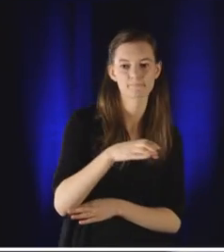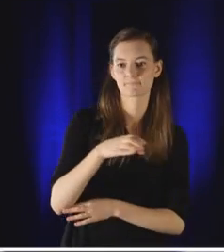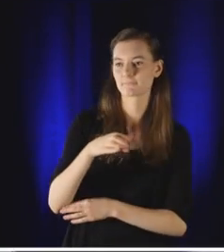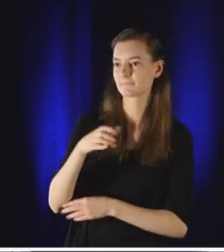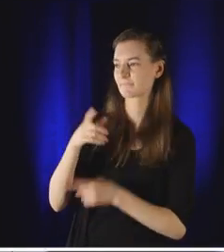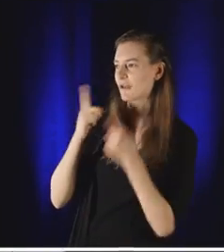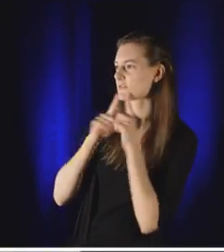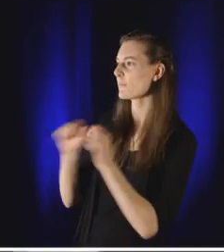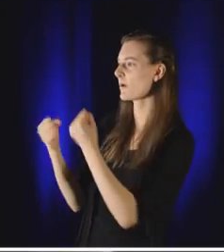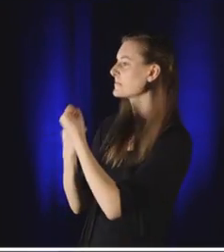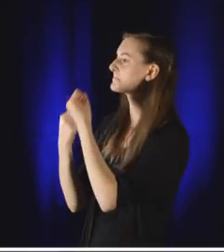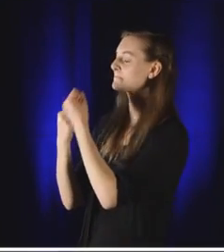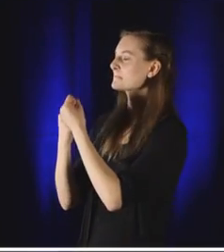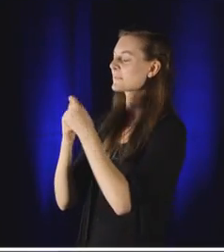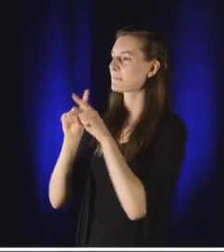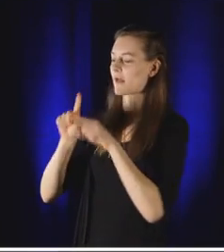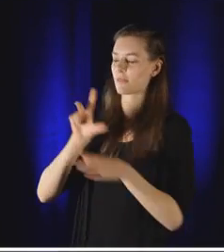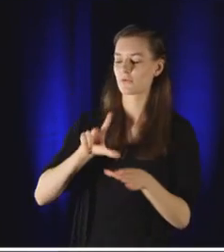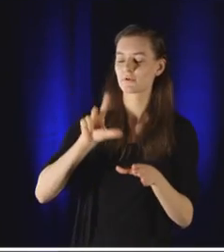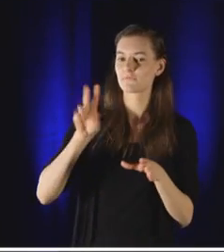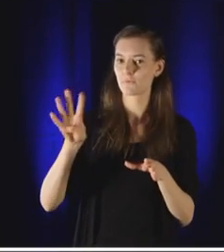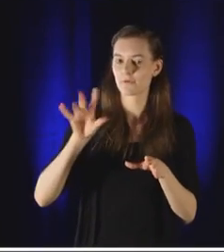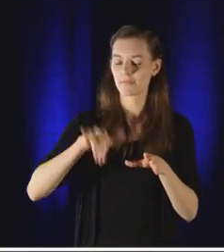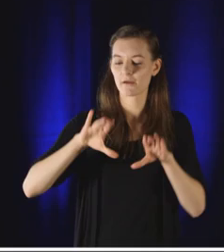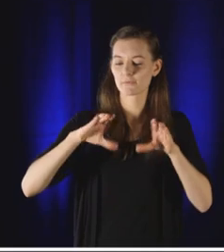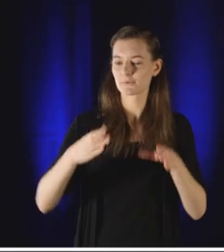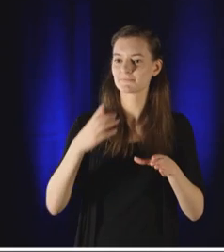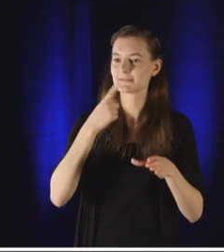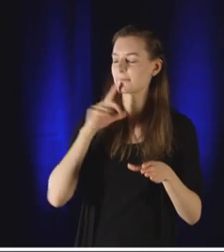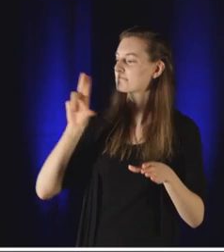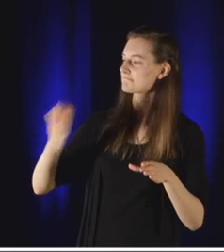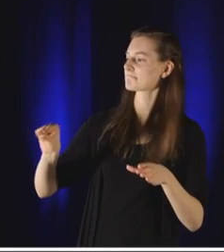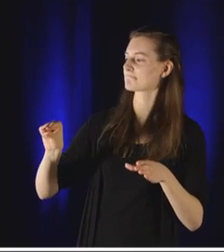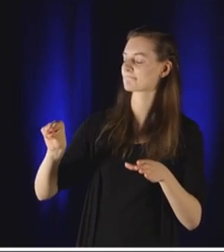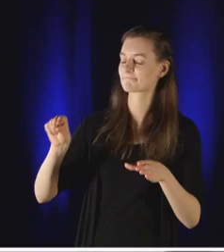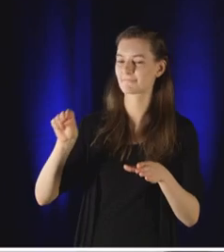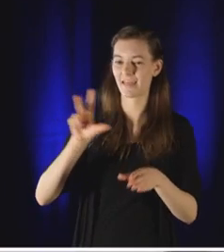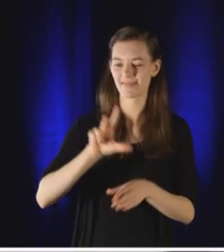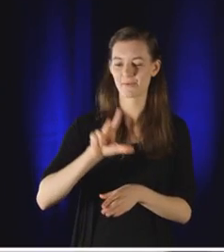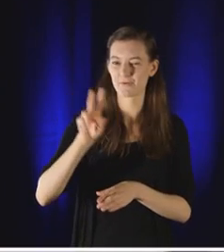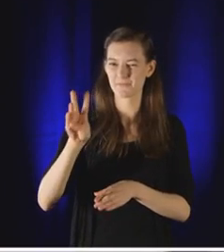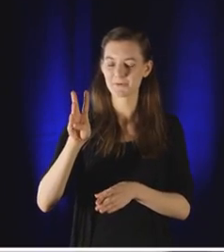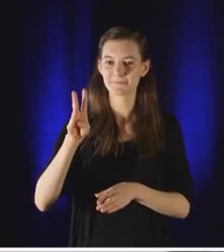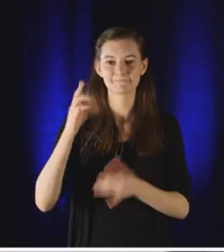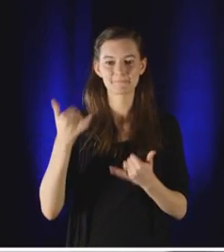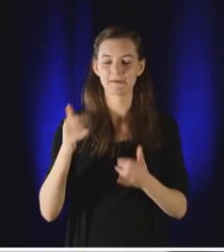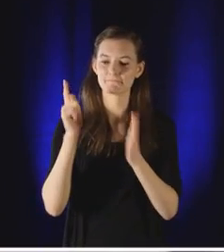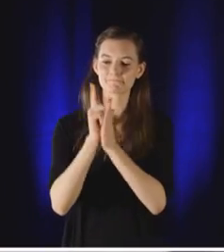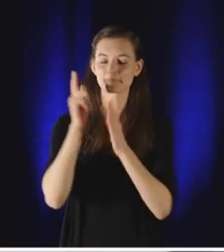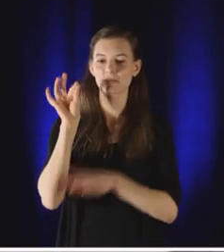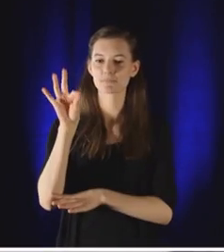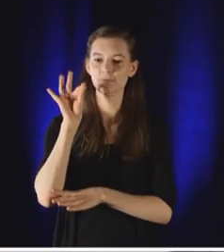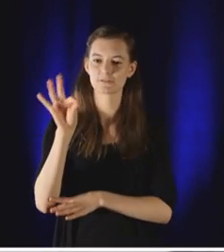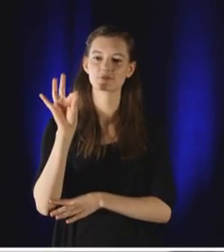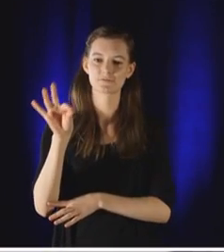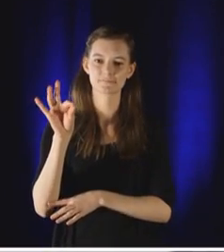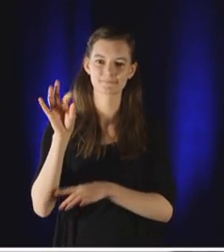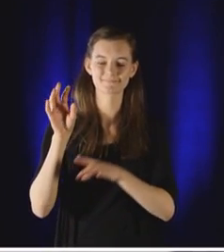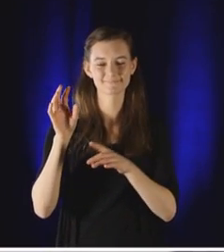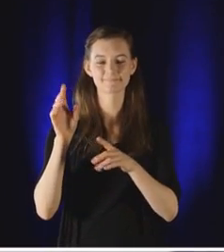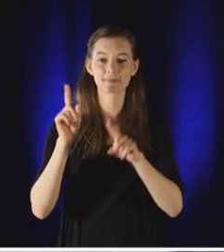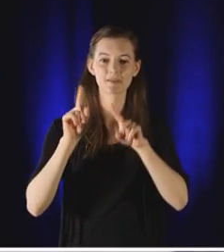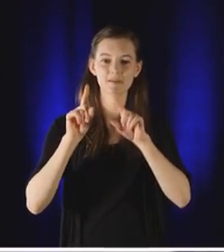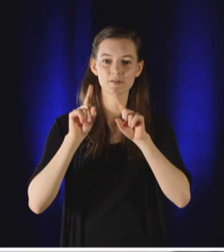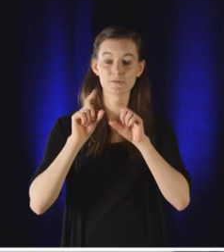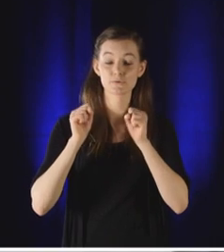and they've been barred from preaching, but hundreds of people show up to one of their silent mosques every Friday with crowds spilling into the streets.